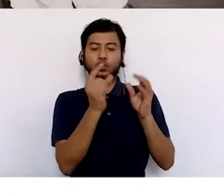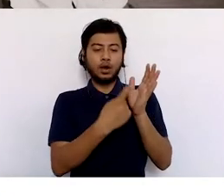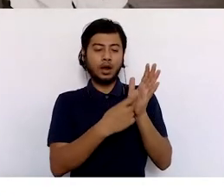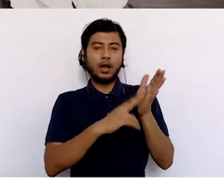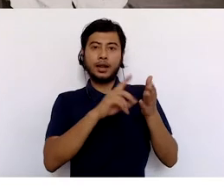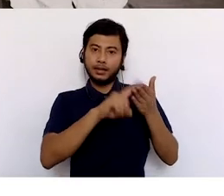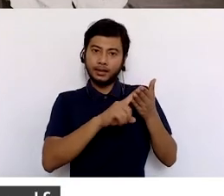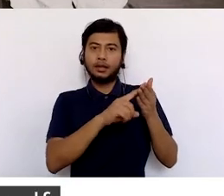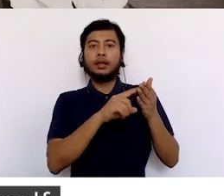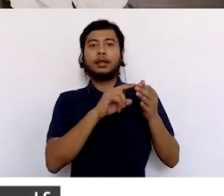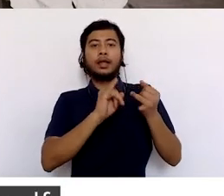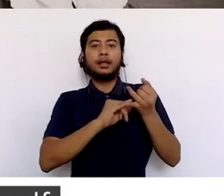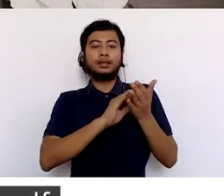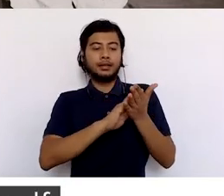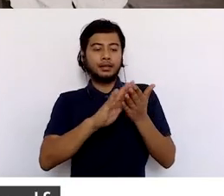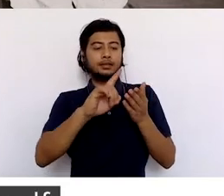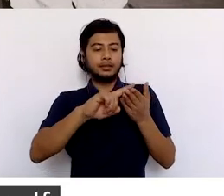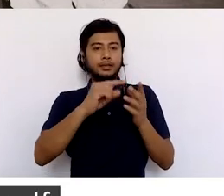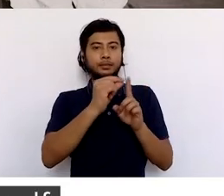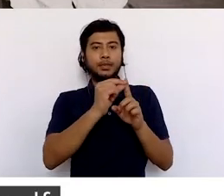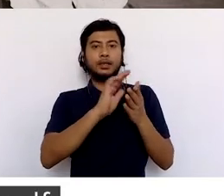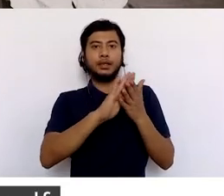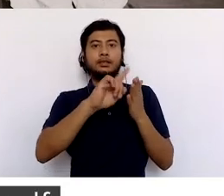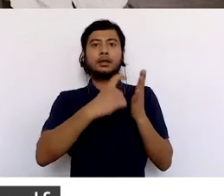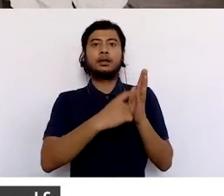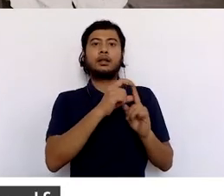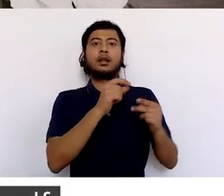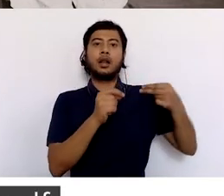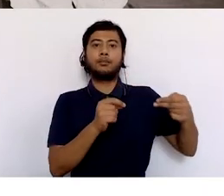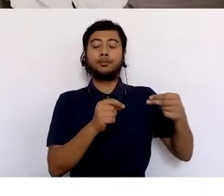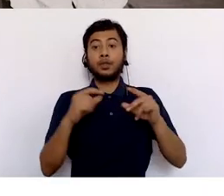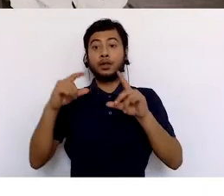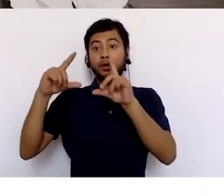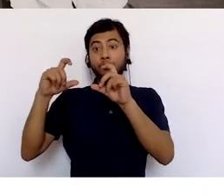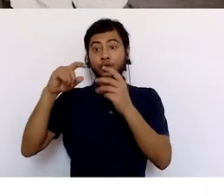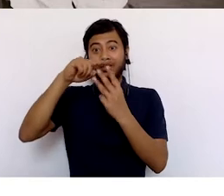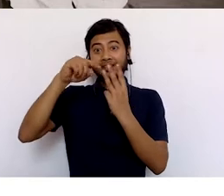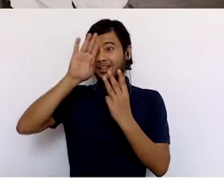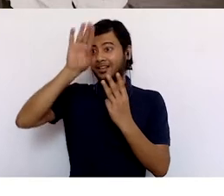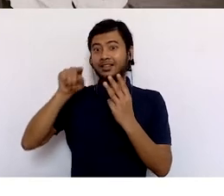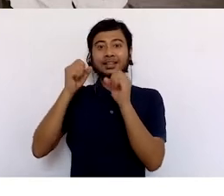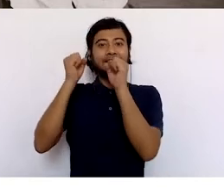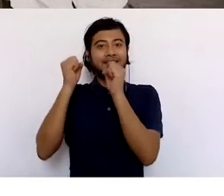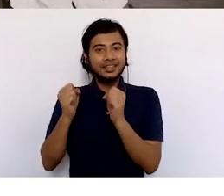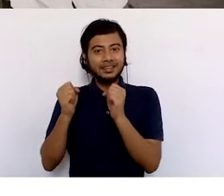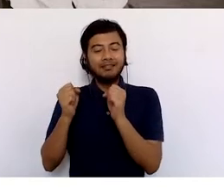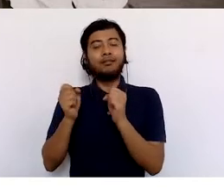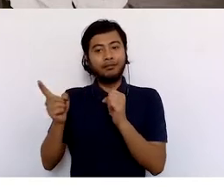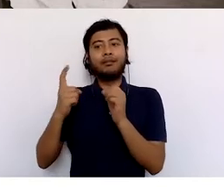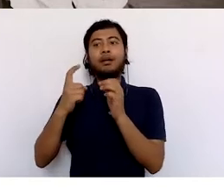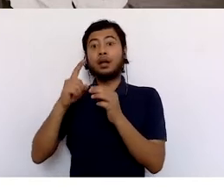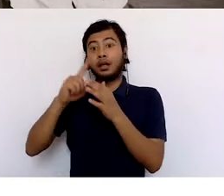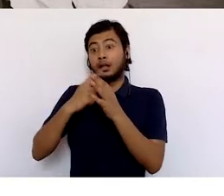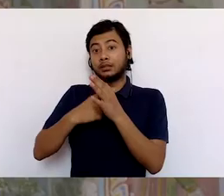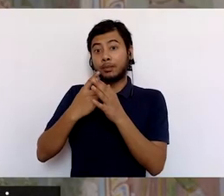and is unique for having been made by the Maharaja of Jaipur himself, Savai Ram Singh II, probably with the help of